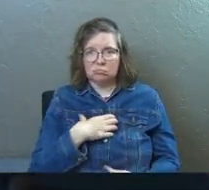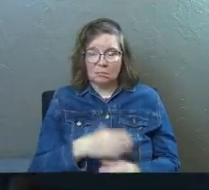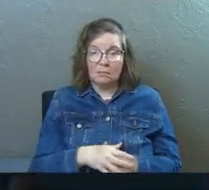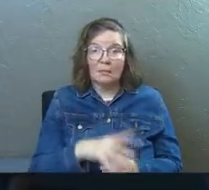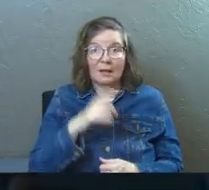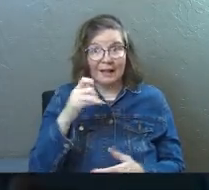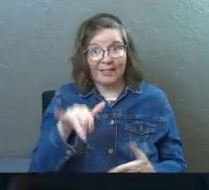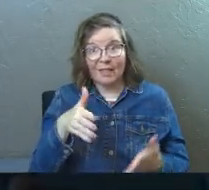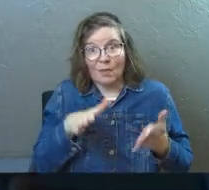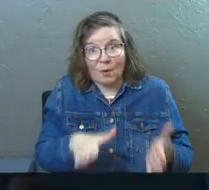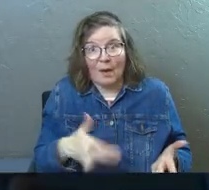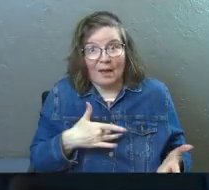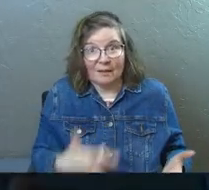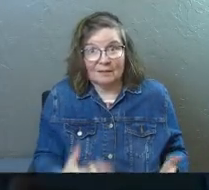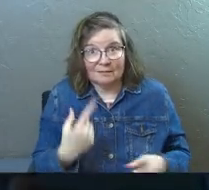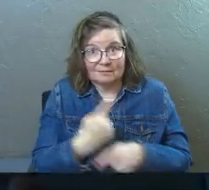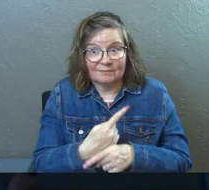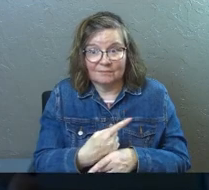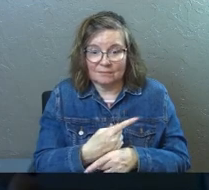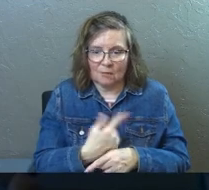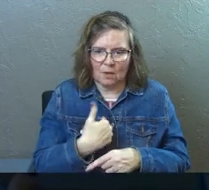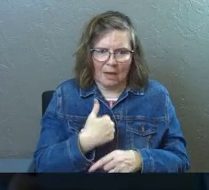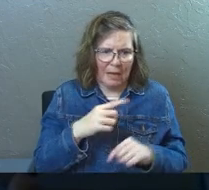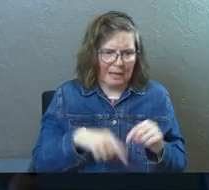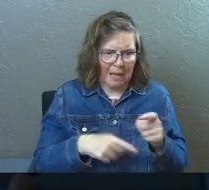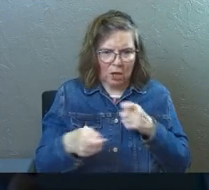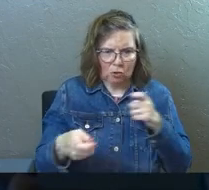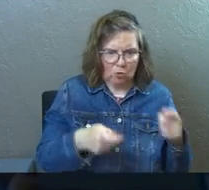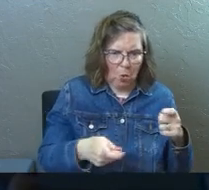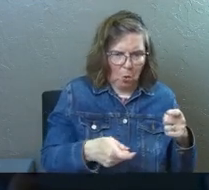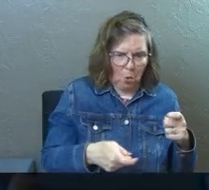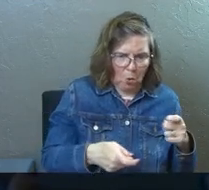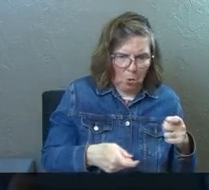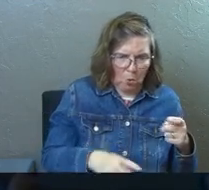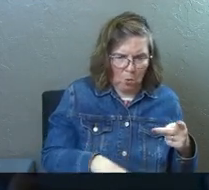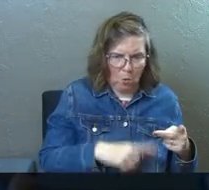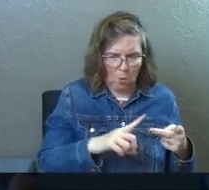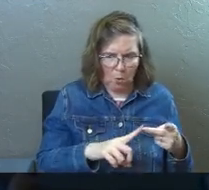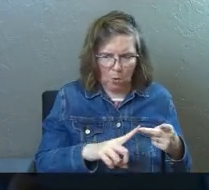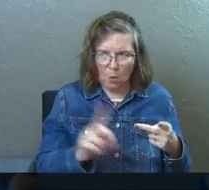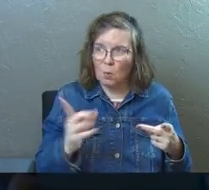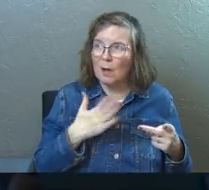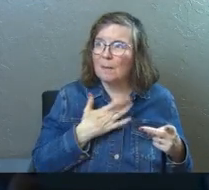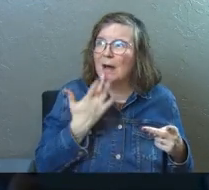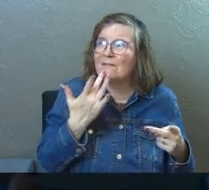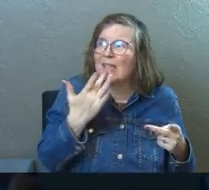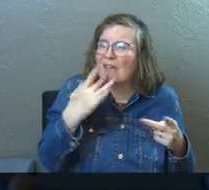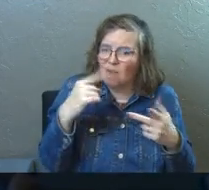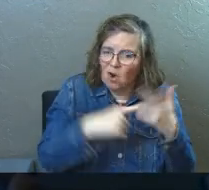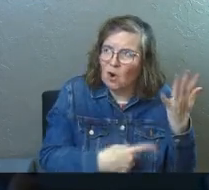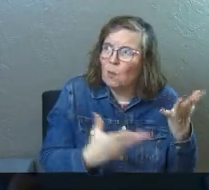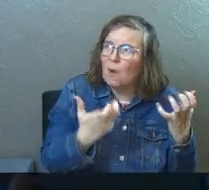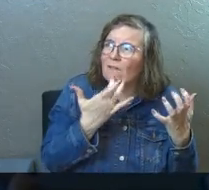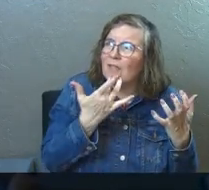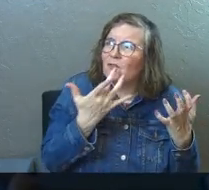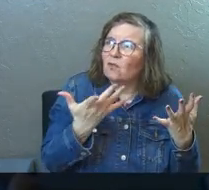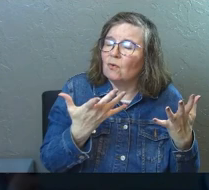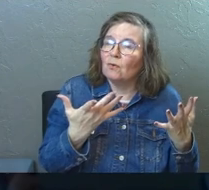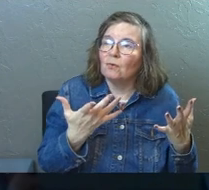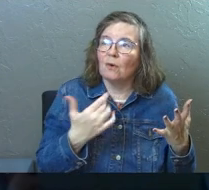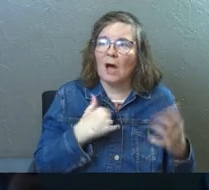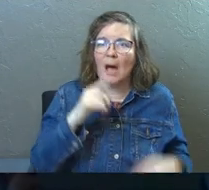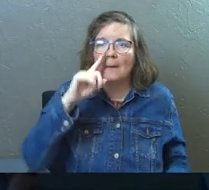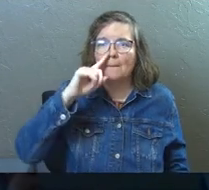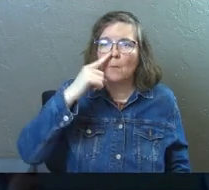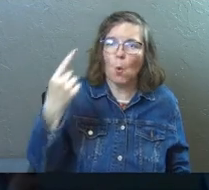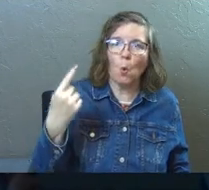Because isn't that the way? Not only can I not control it, God, but where's my flavors at? I'm